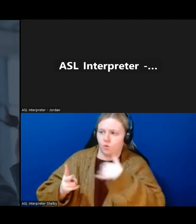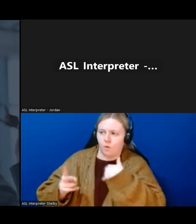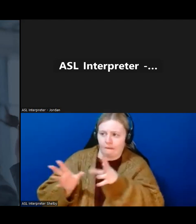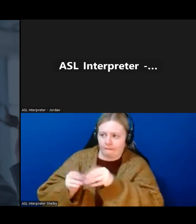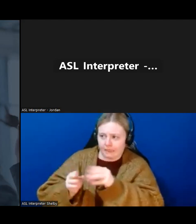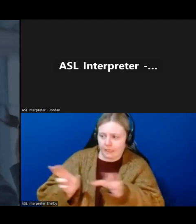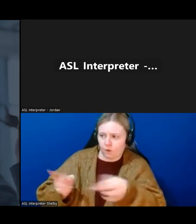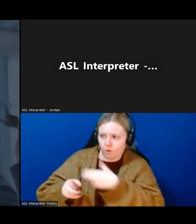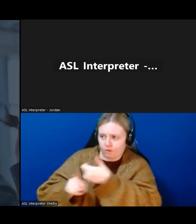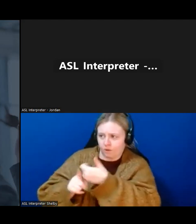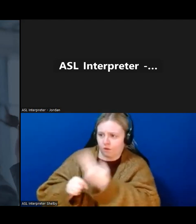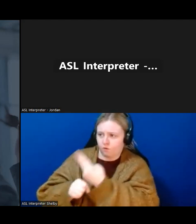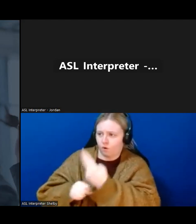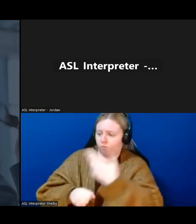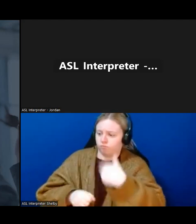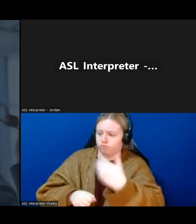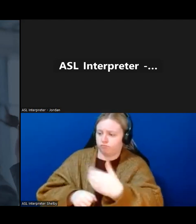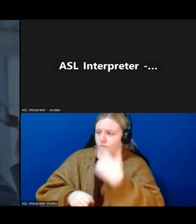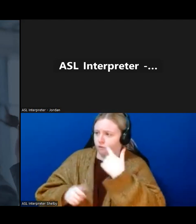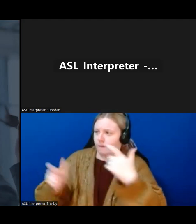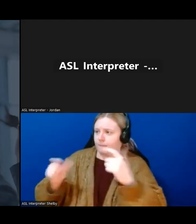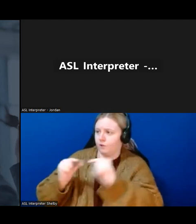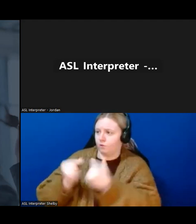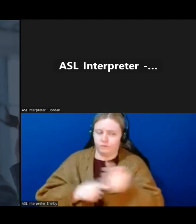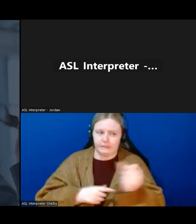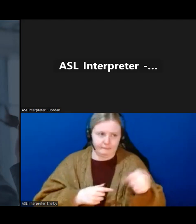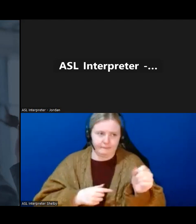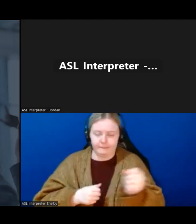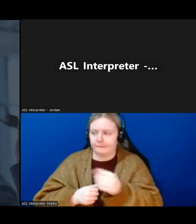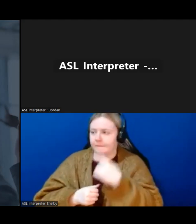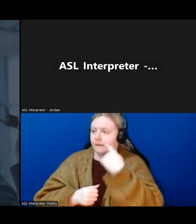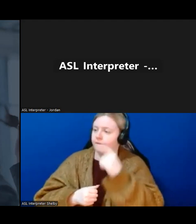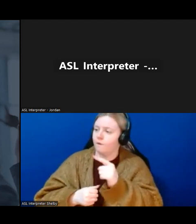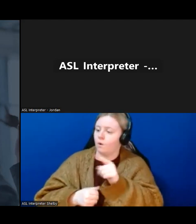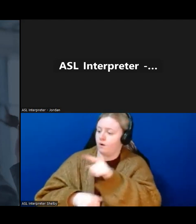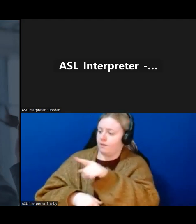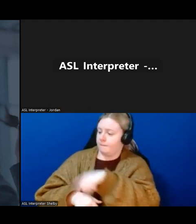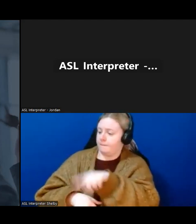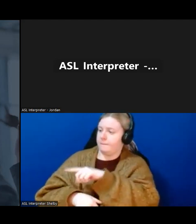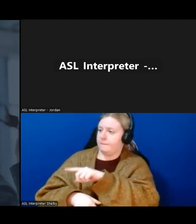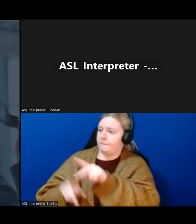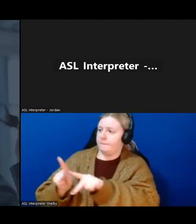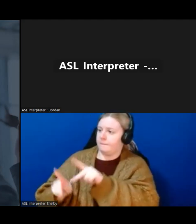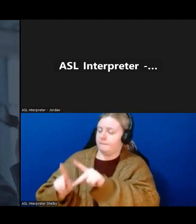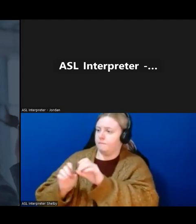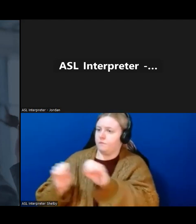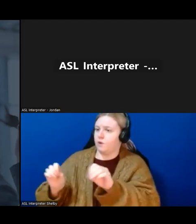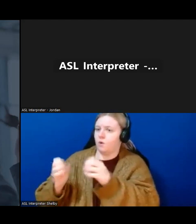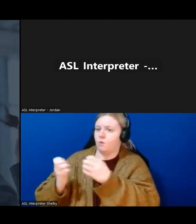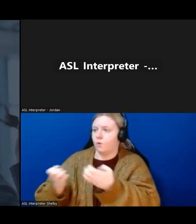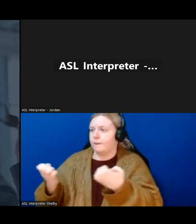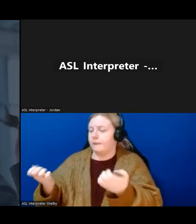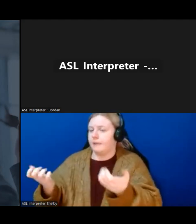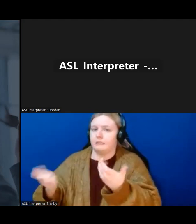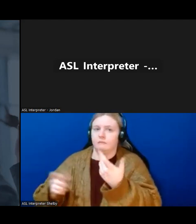use on occasion for larger groups. Yes. And for those who may not have the piece of equipment they want to learn, I